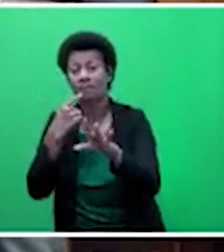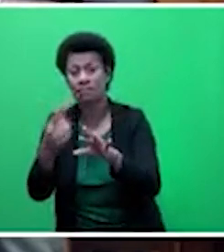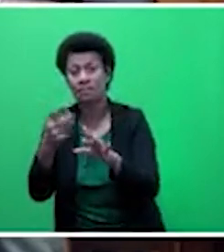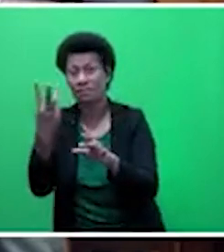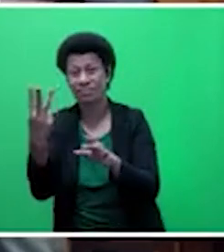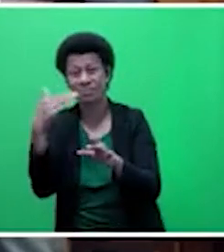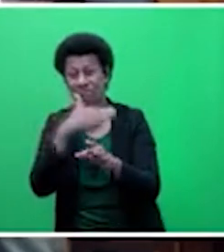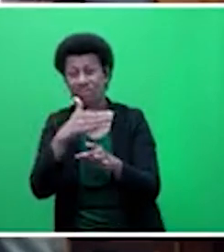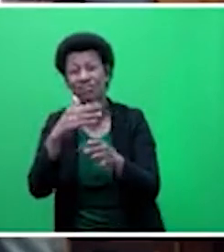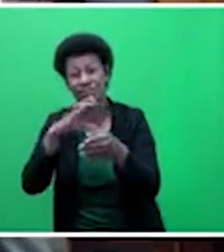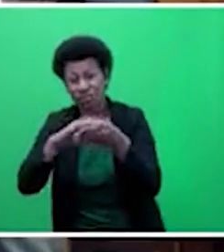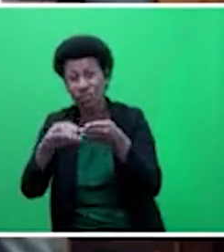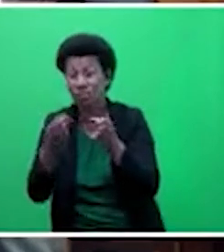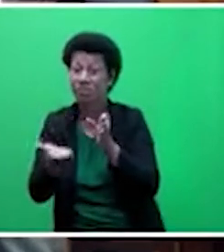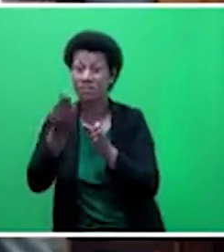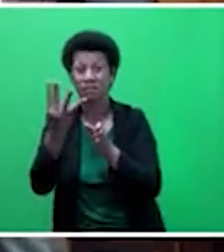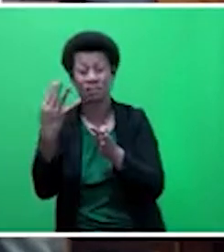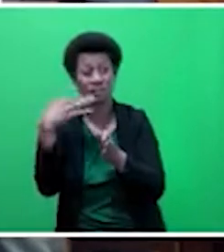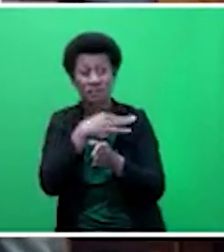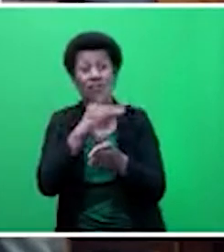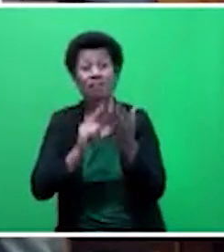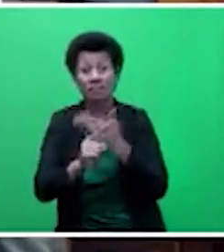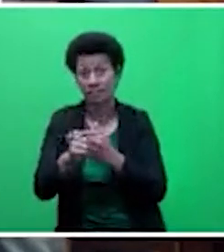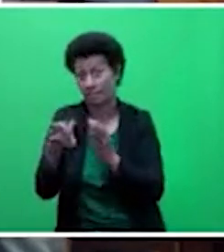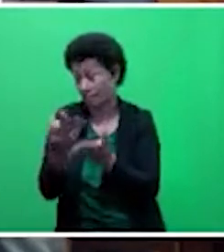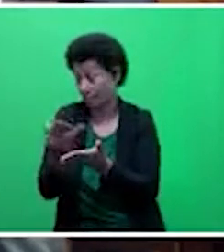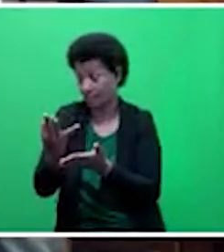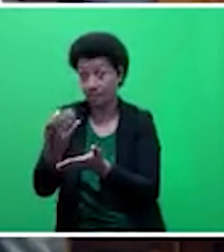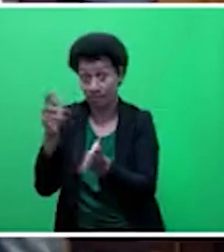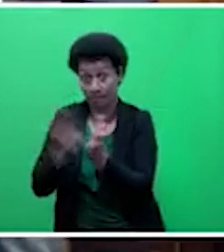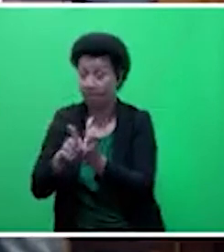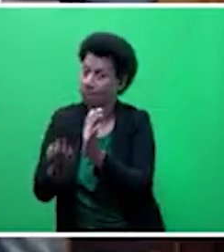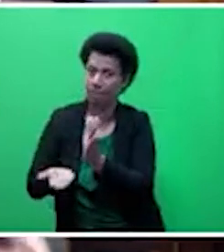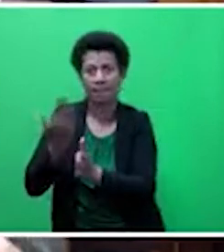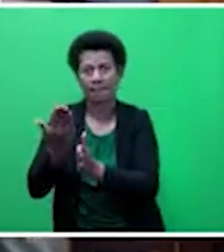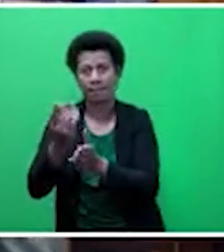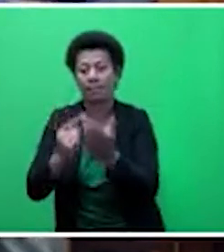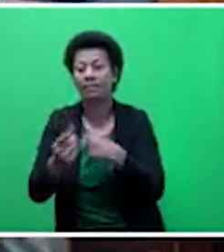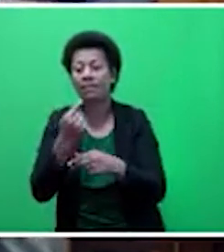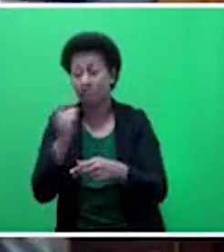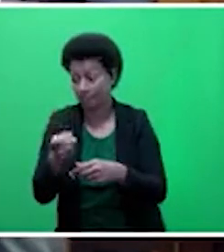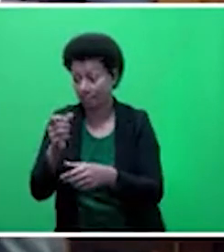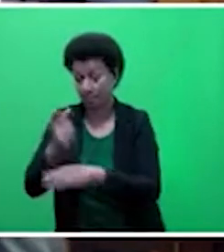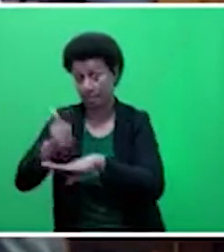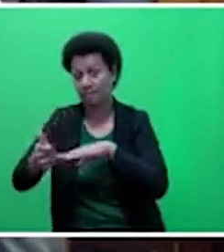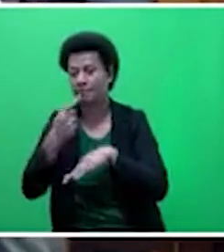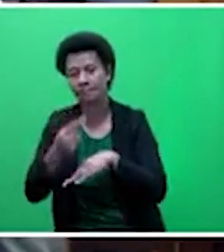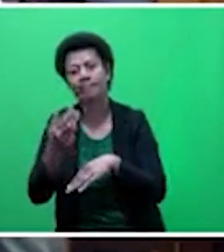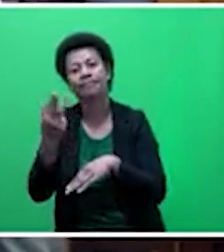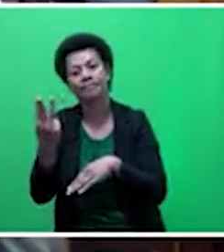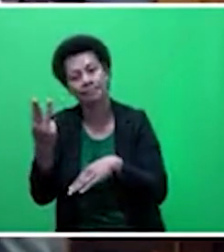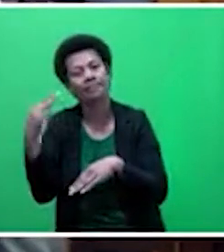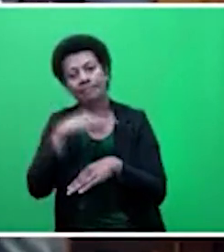to $400 a ton, obviously the price of flour will go up. But if they were to be in government, they will tell Punja and Sons, you sell it at $300 a ton,